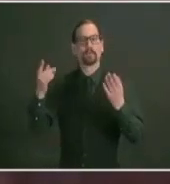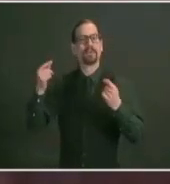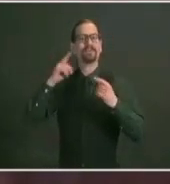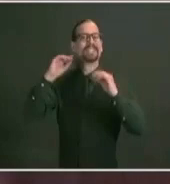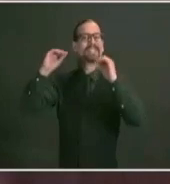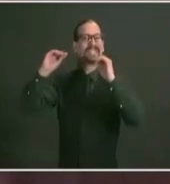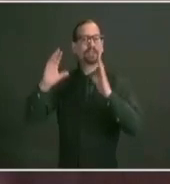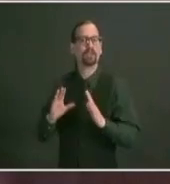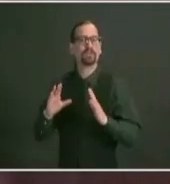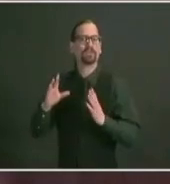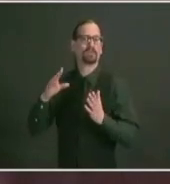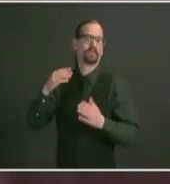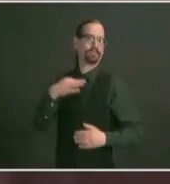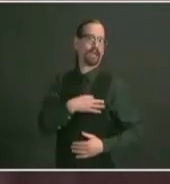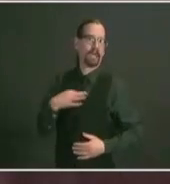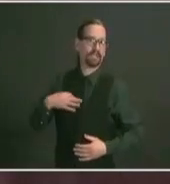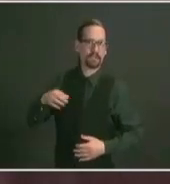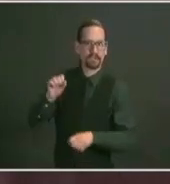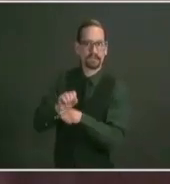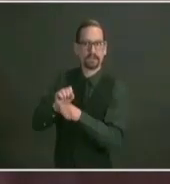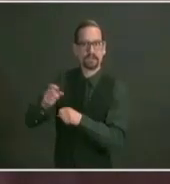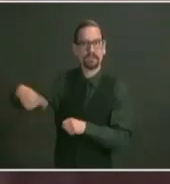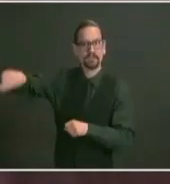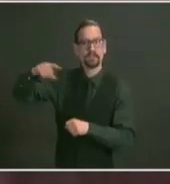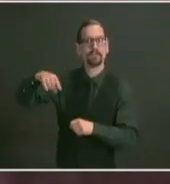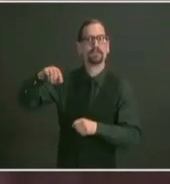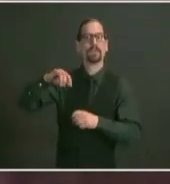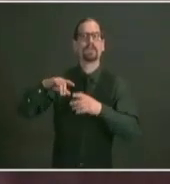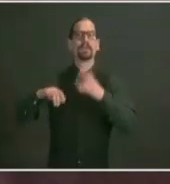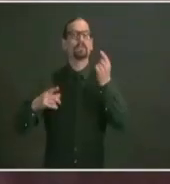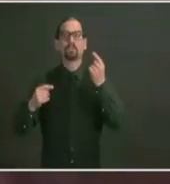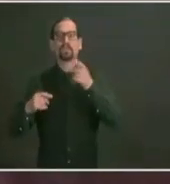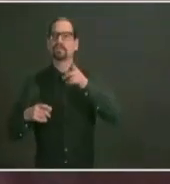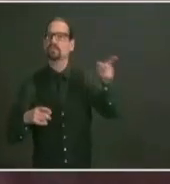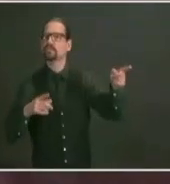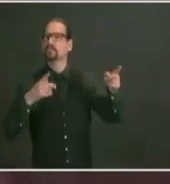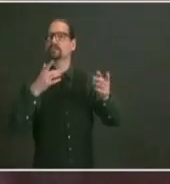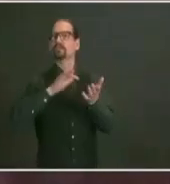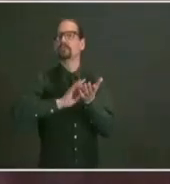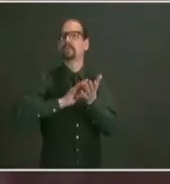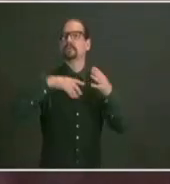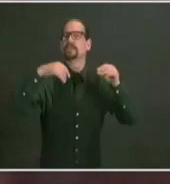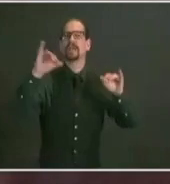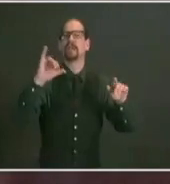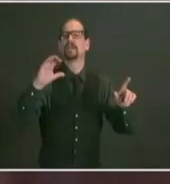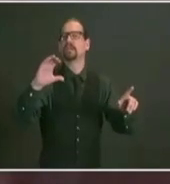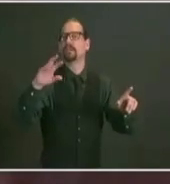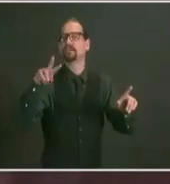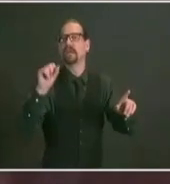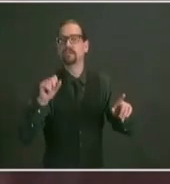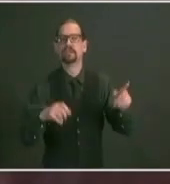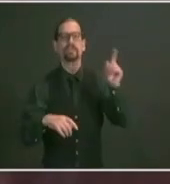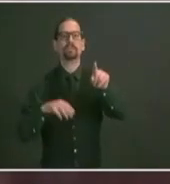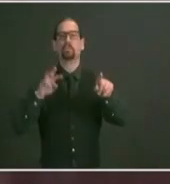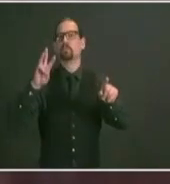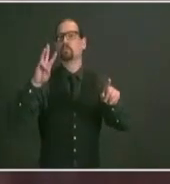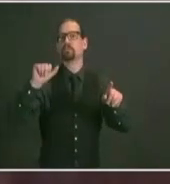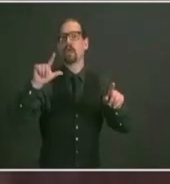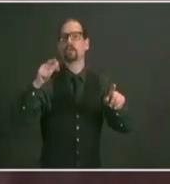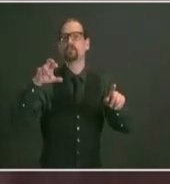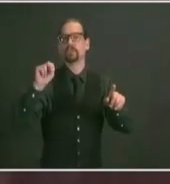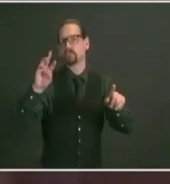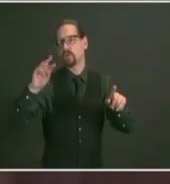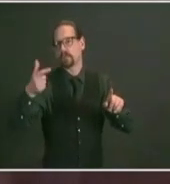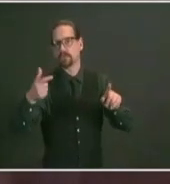a large number of our school staff teachers and child care workers were able to be vaccinated through our retail